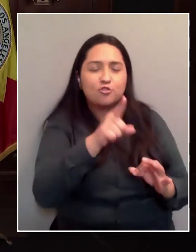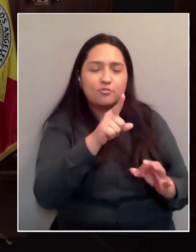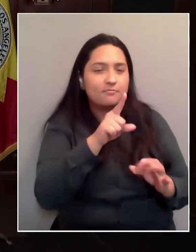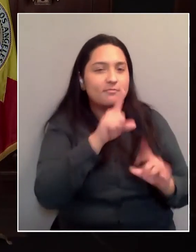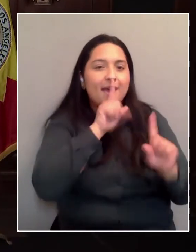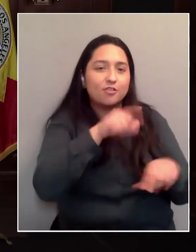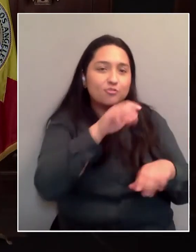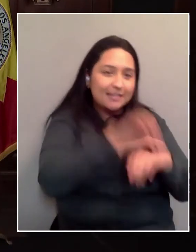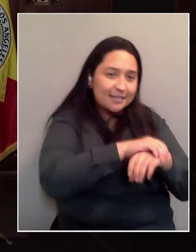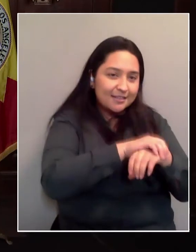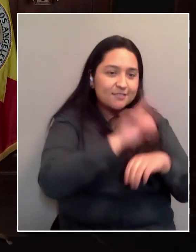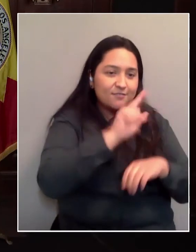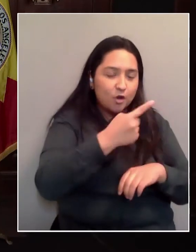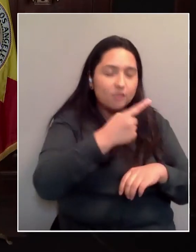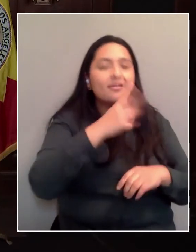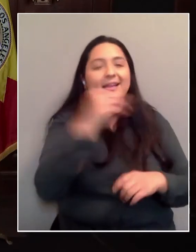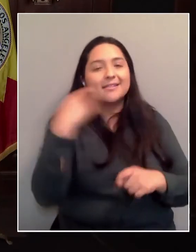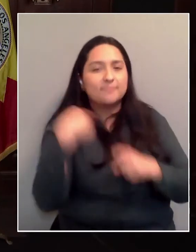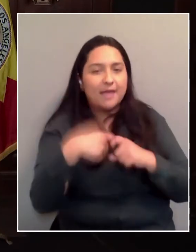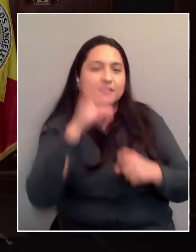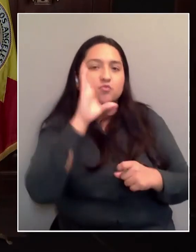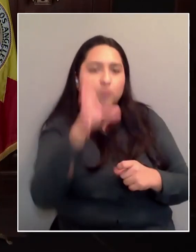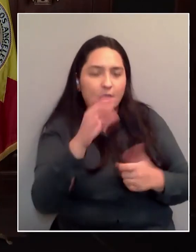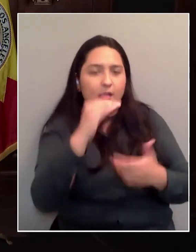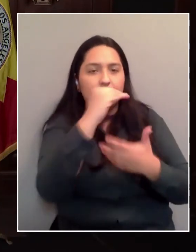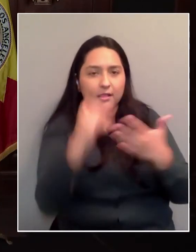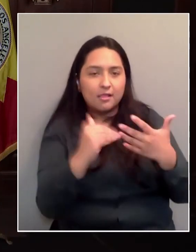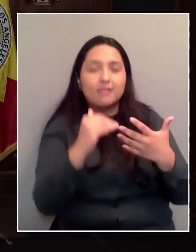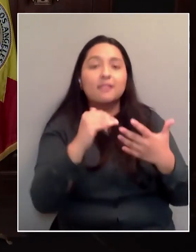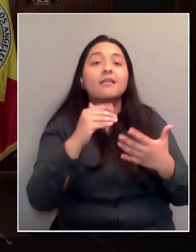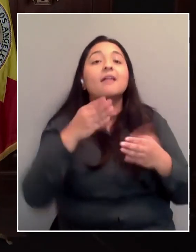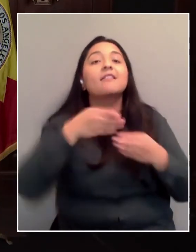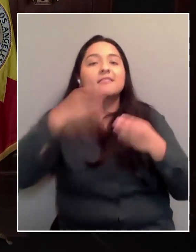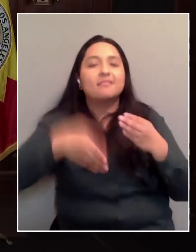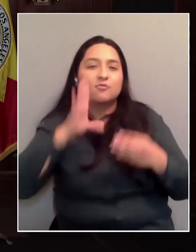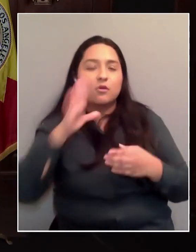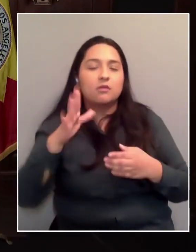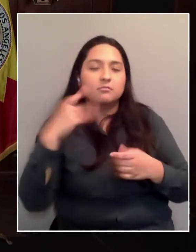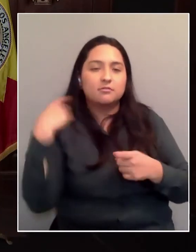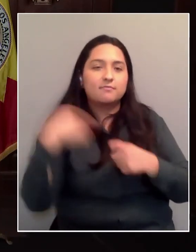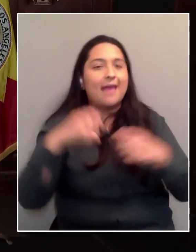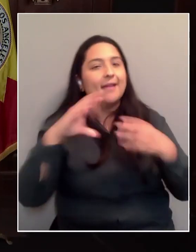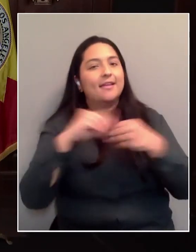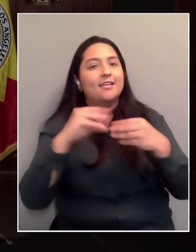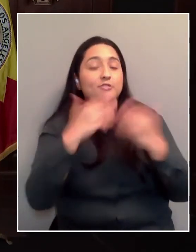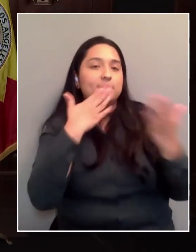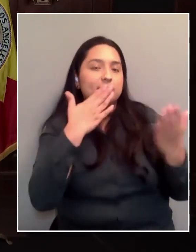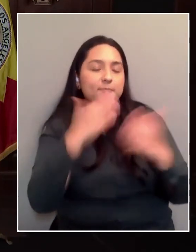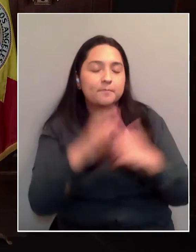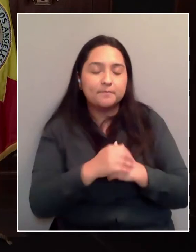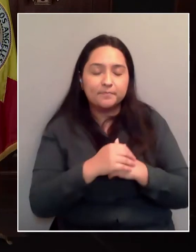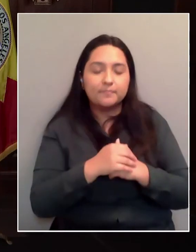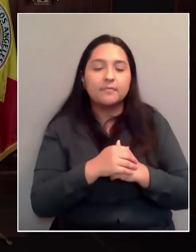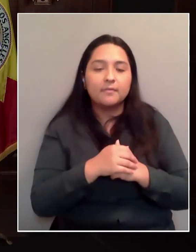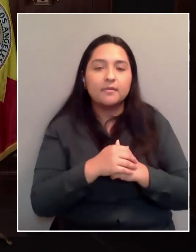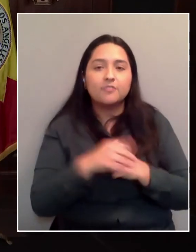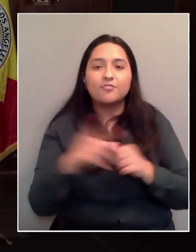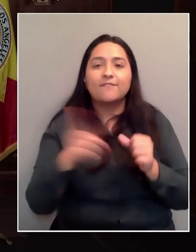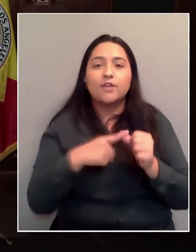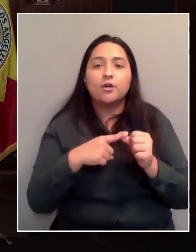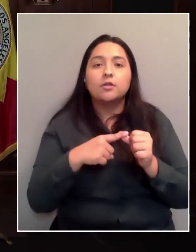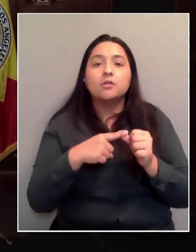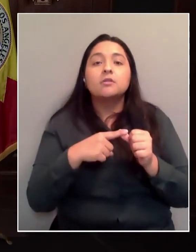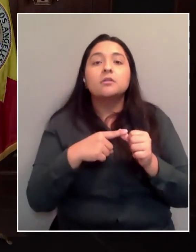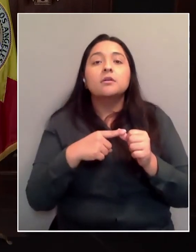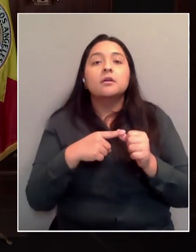I'll also answer in Spanish each one, and then I'll go into my Spanish address right after that, and thank you to everybody. So first, with the vaccine,